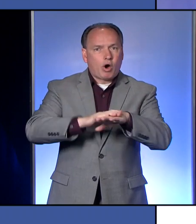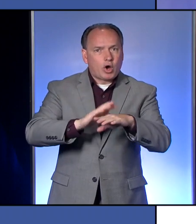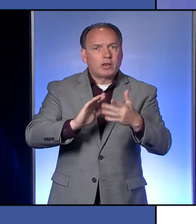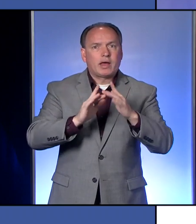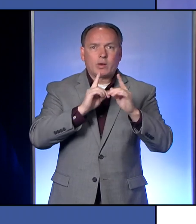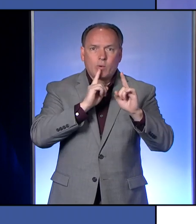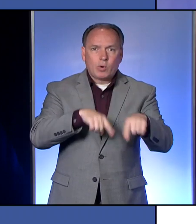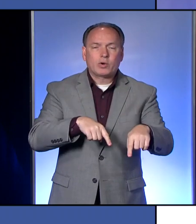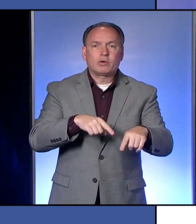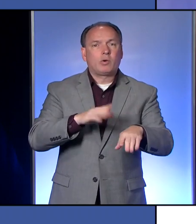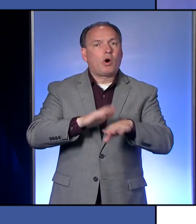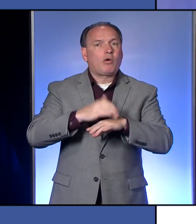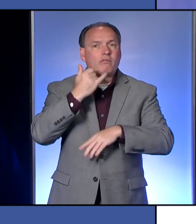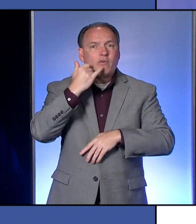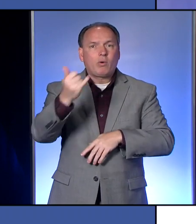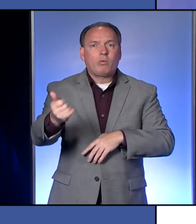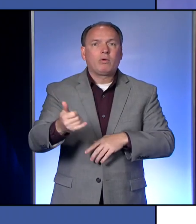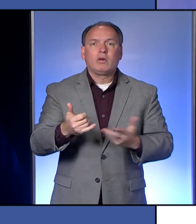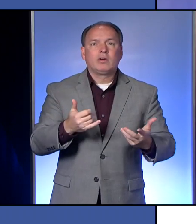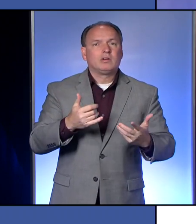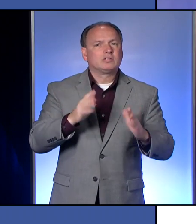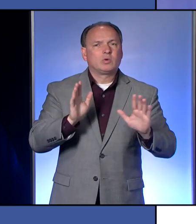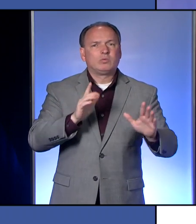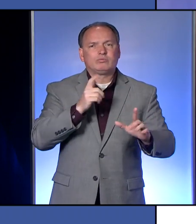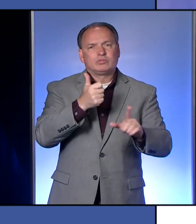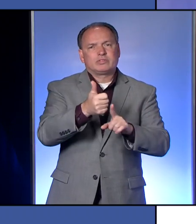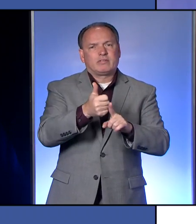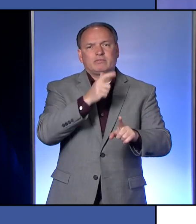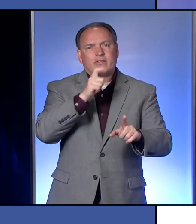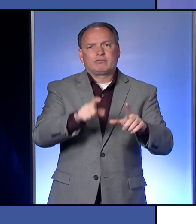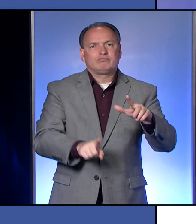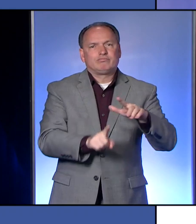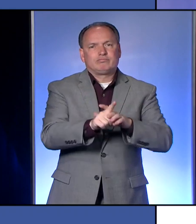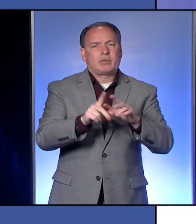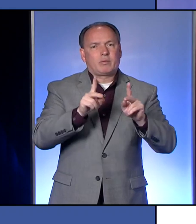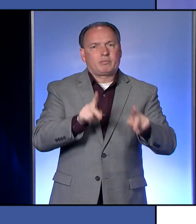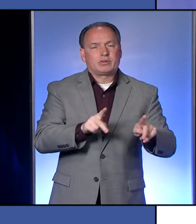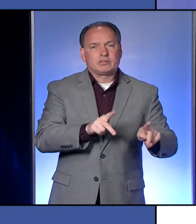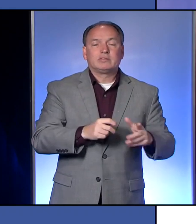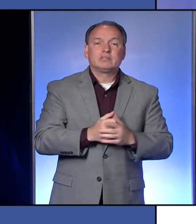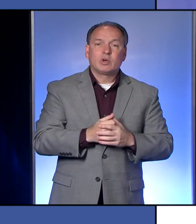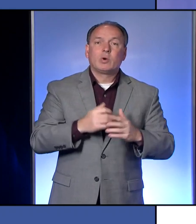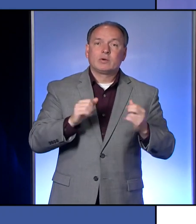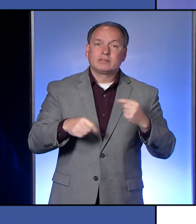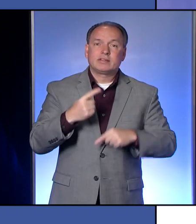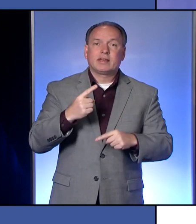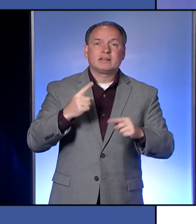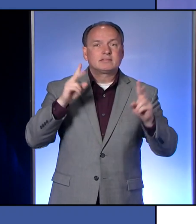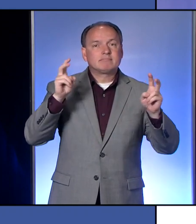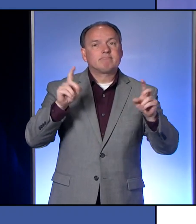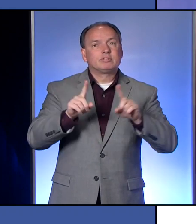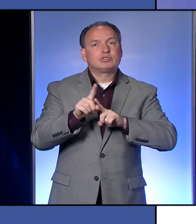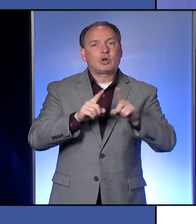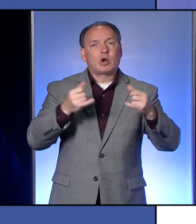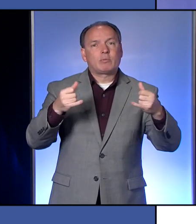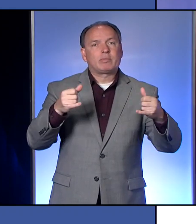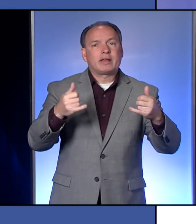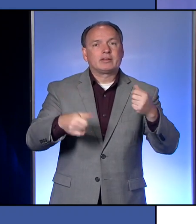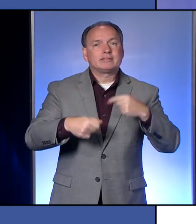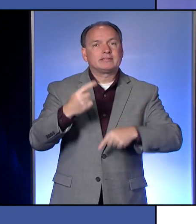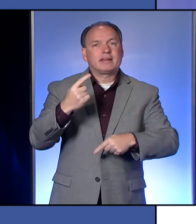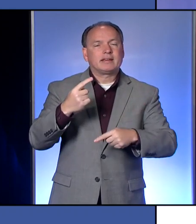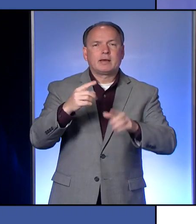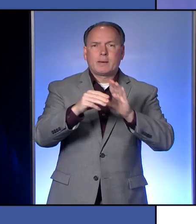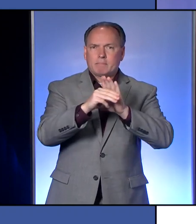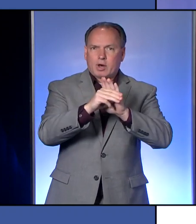phone to avoid in-person shopping. And that brings me to today's star player, a model business who is